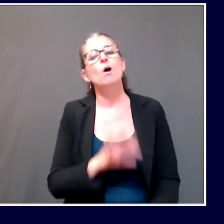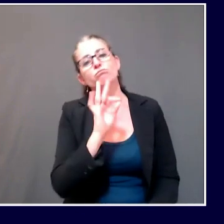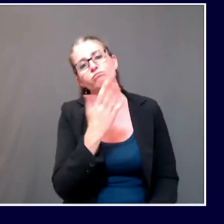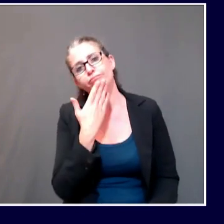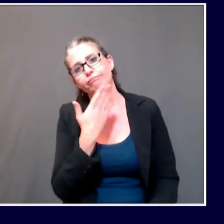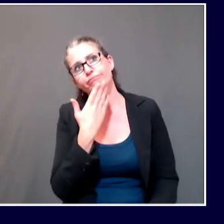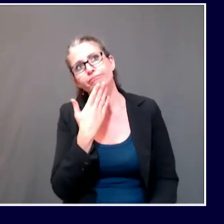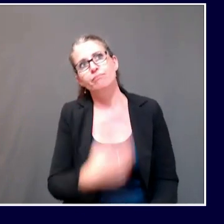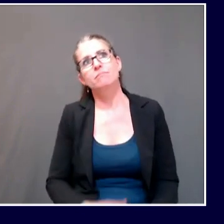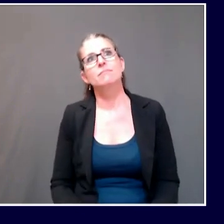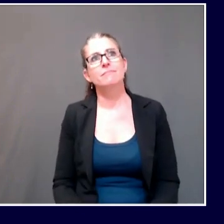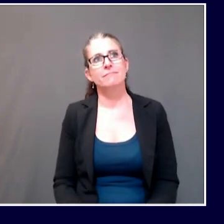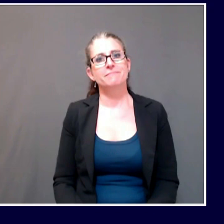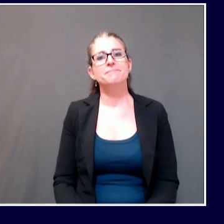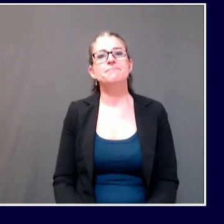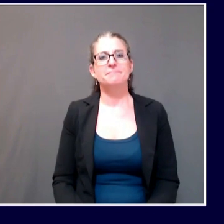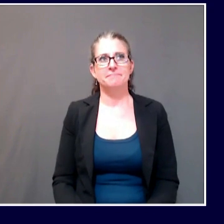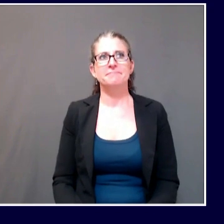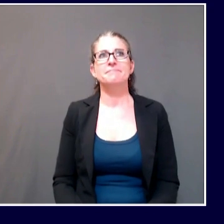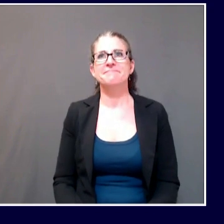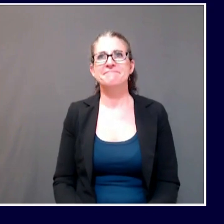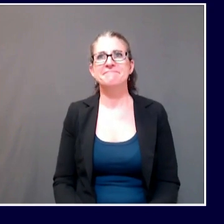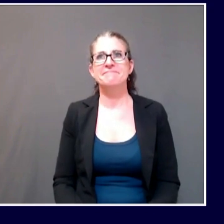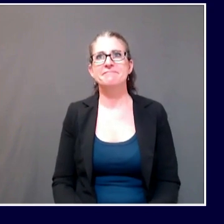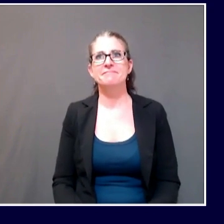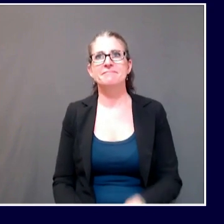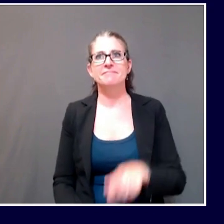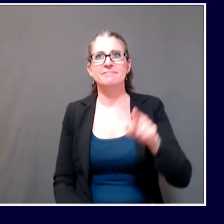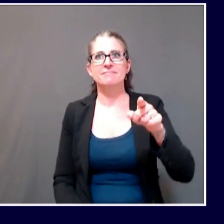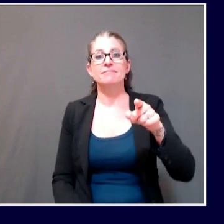I'm going to turn next to Joe Lawler at the Press Herald.